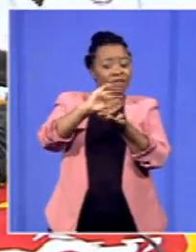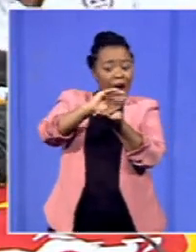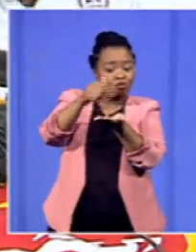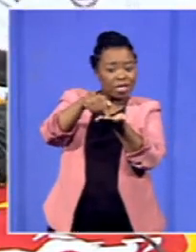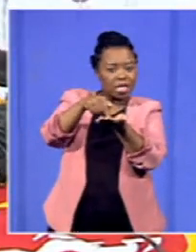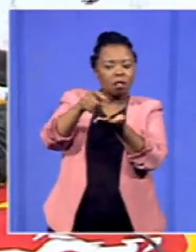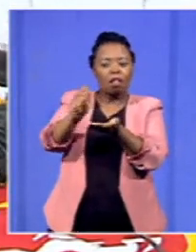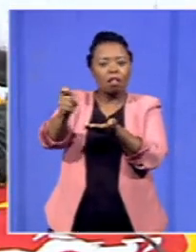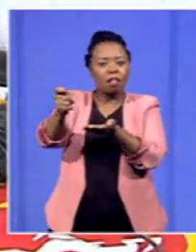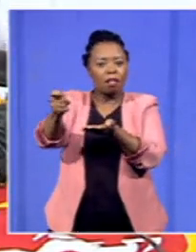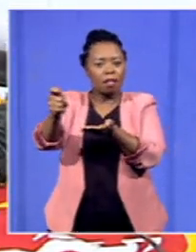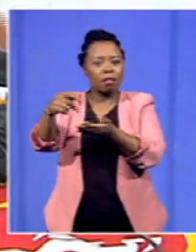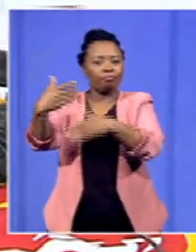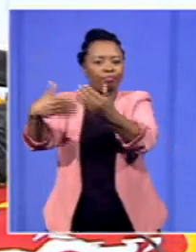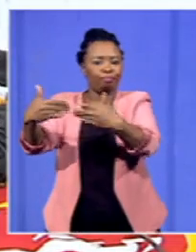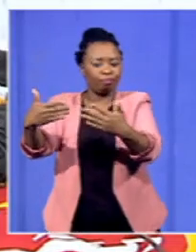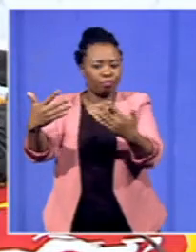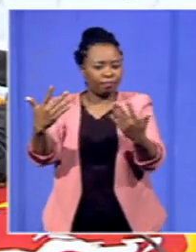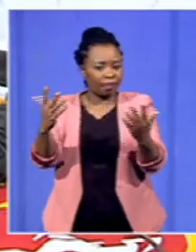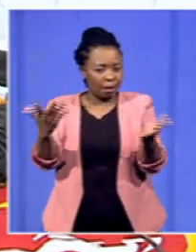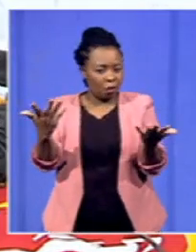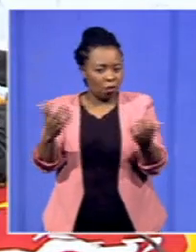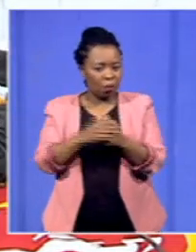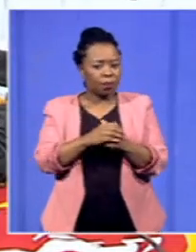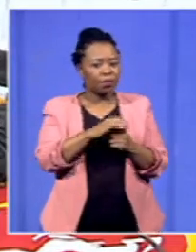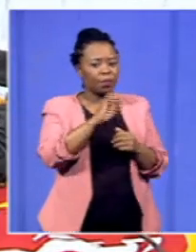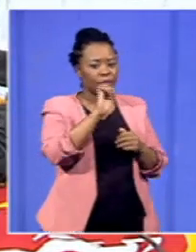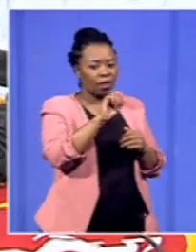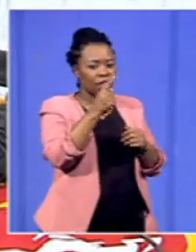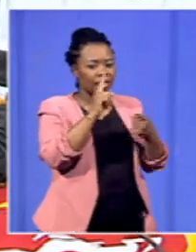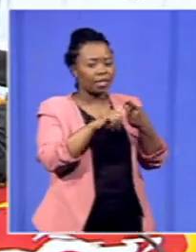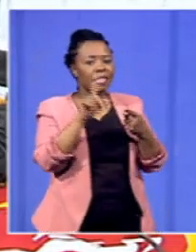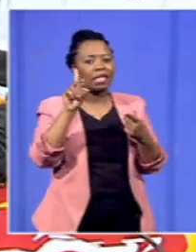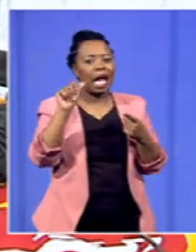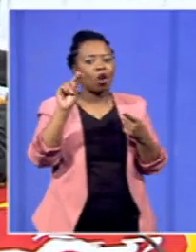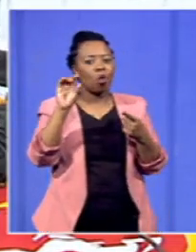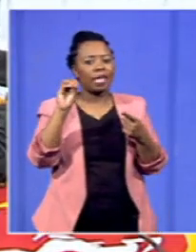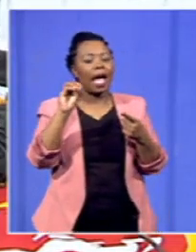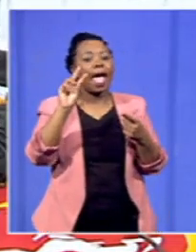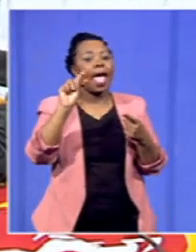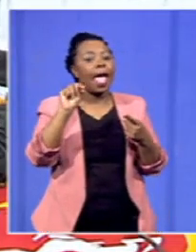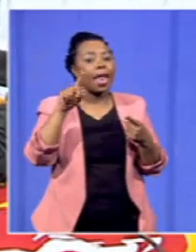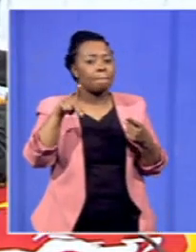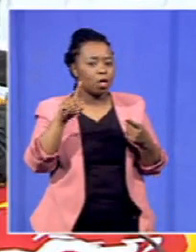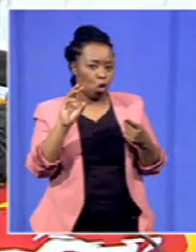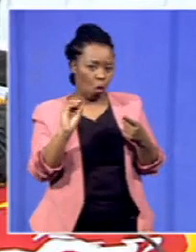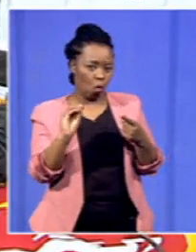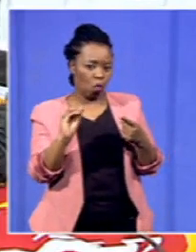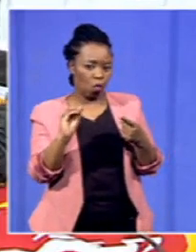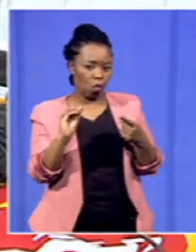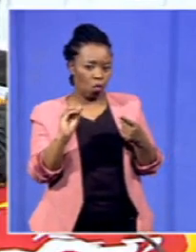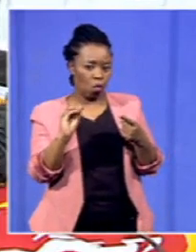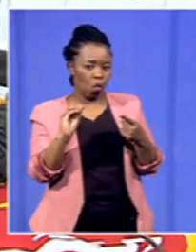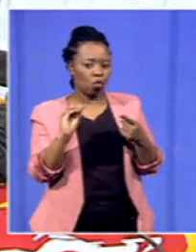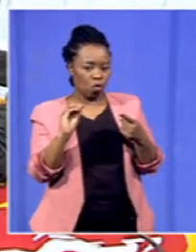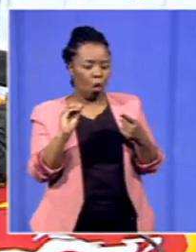okay thank you firstly the NPO owe so whatever we the amount